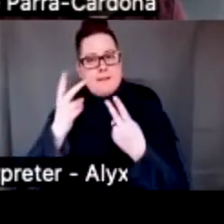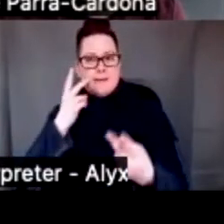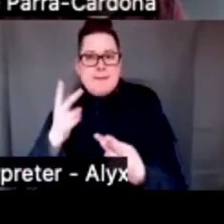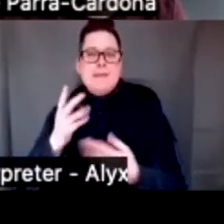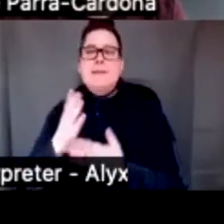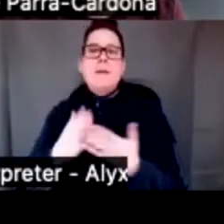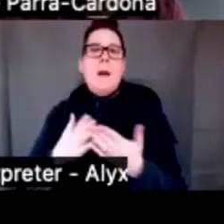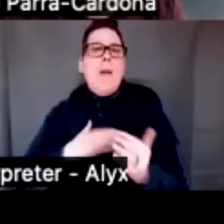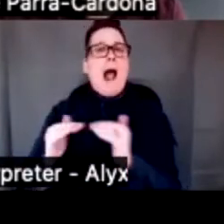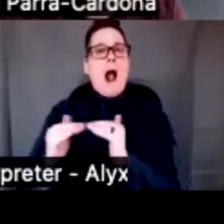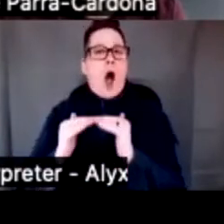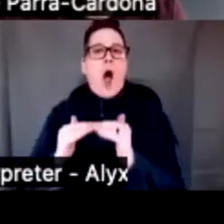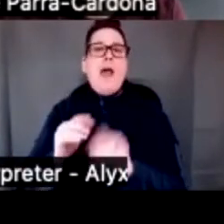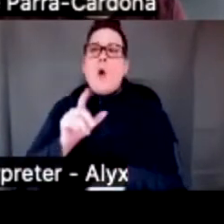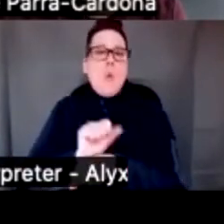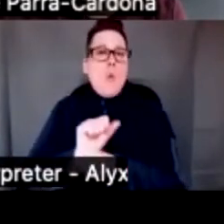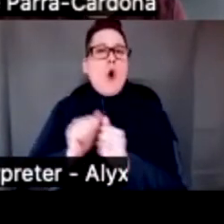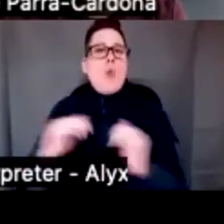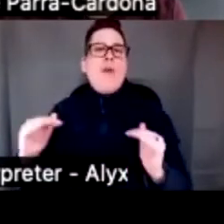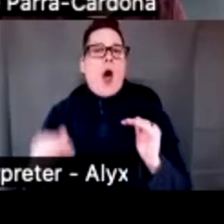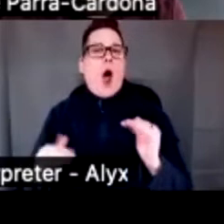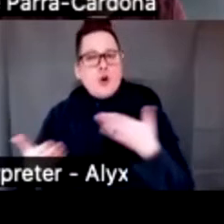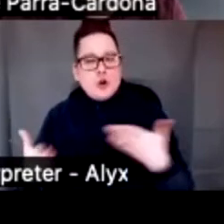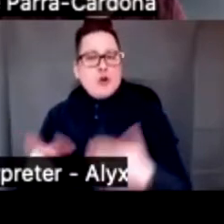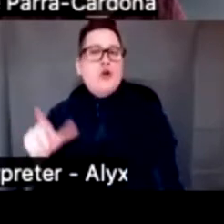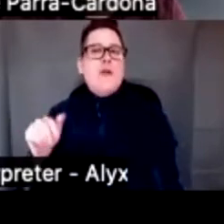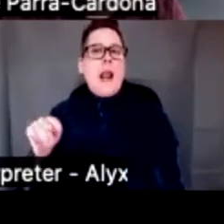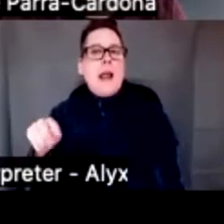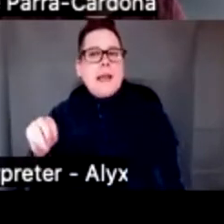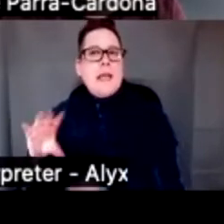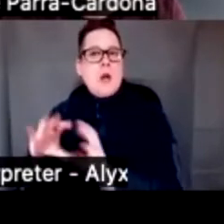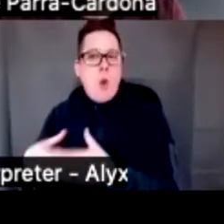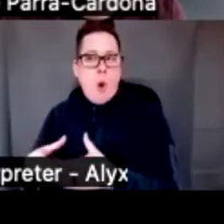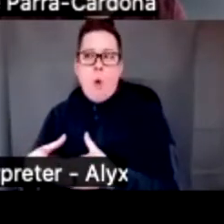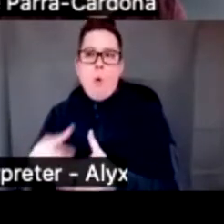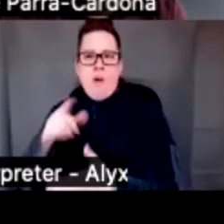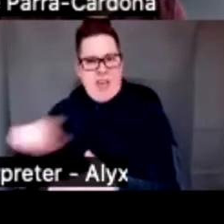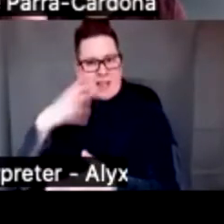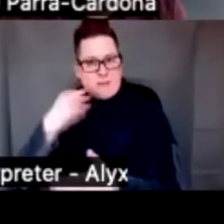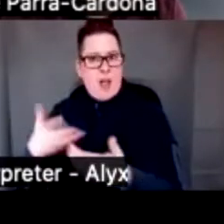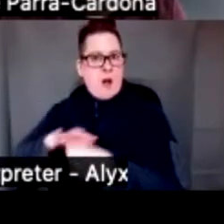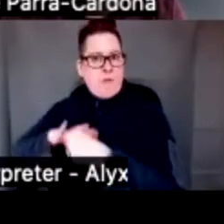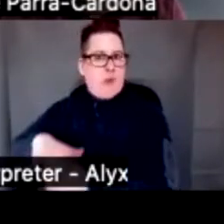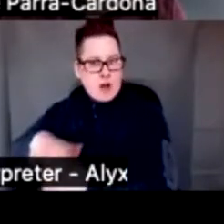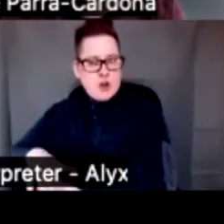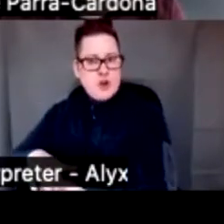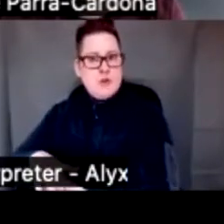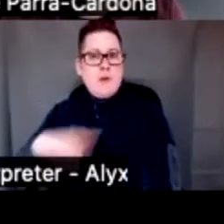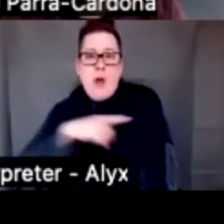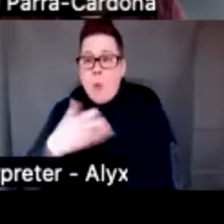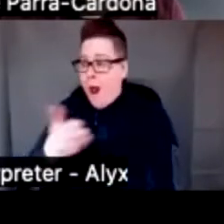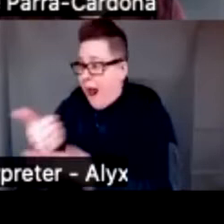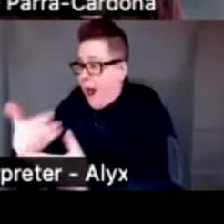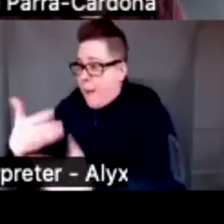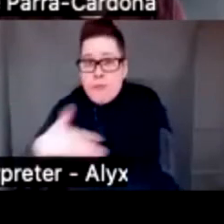colleagues working with underserved Latinos, particularly under a lot of oppression, that they want to make things better